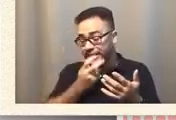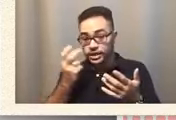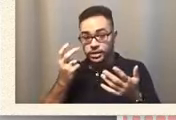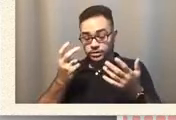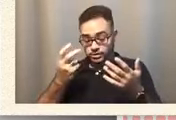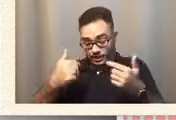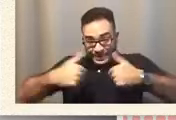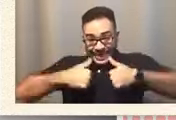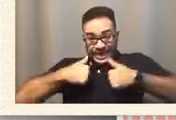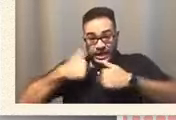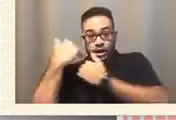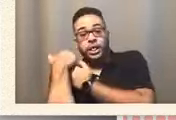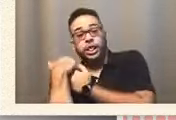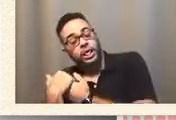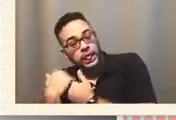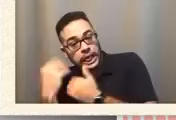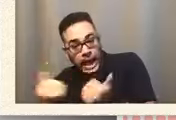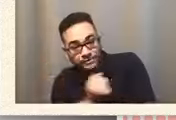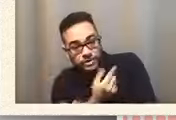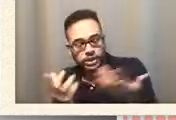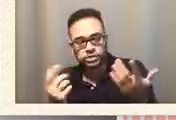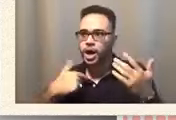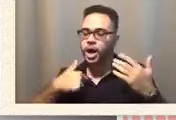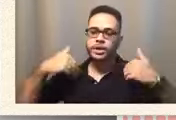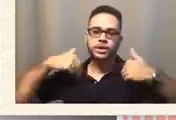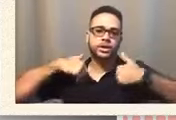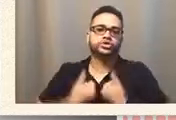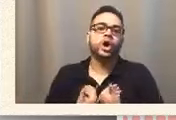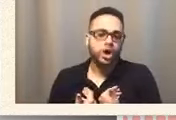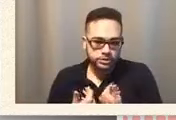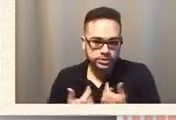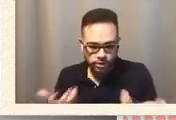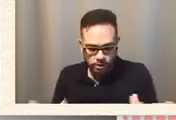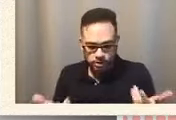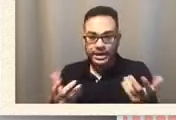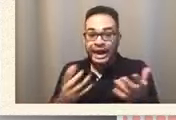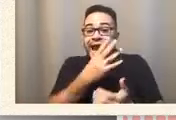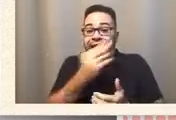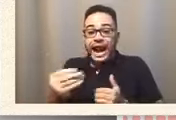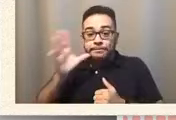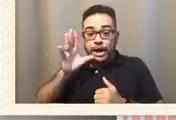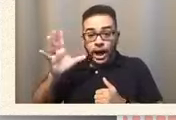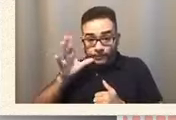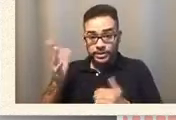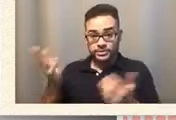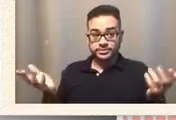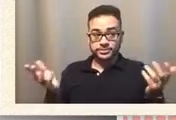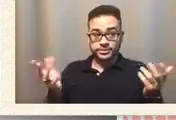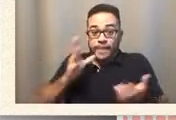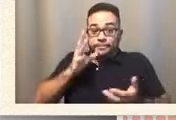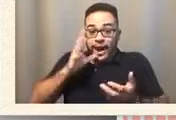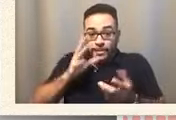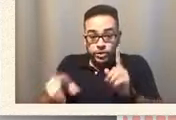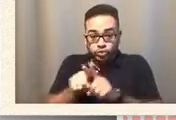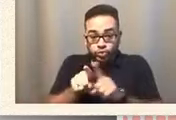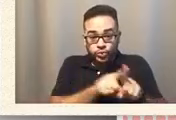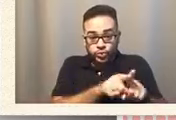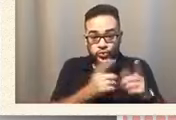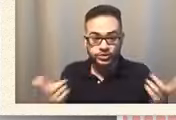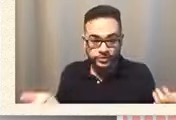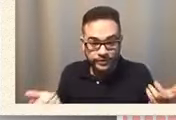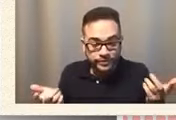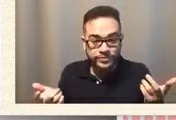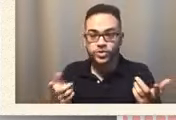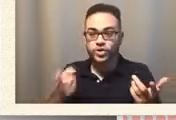Everything. least 10 different roles. And mom. Mm And mom. So you're dealing with sometimes